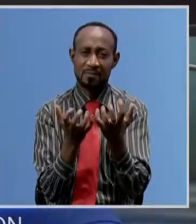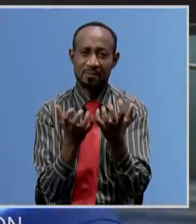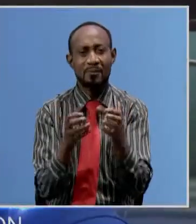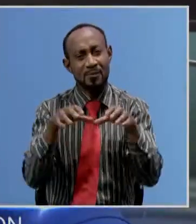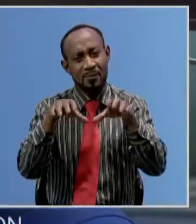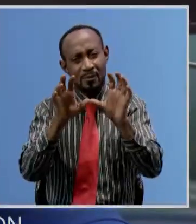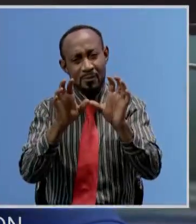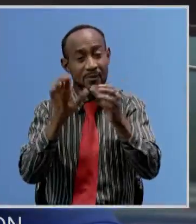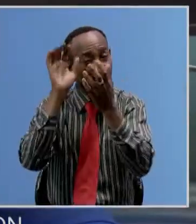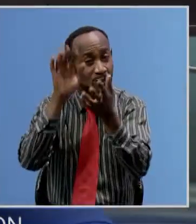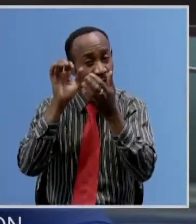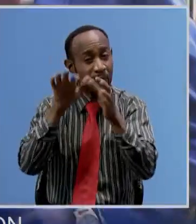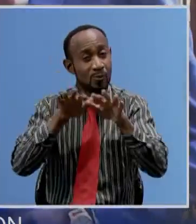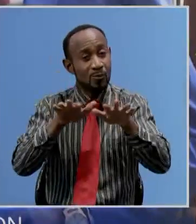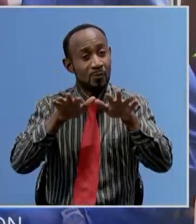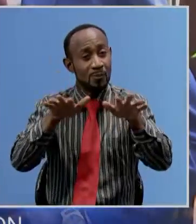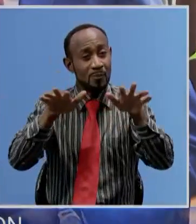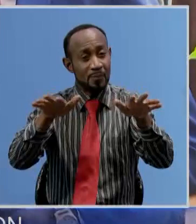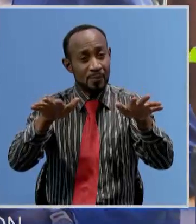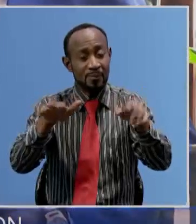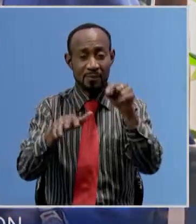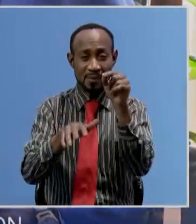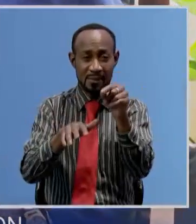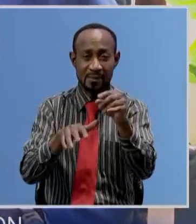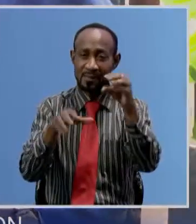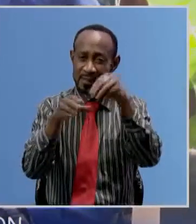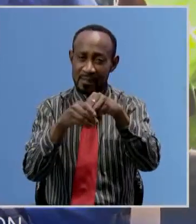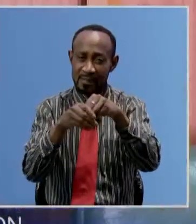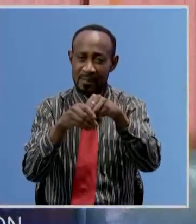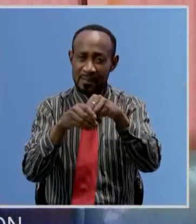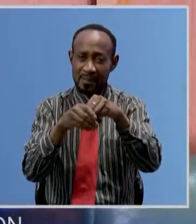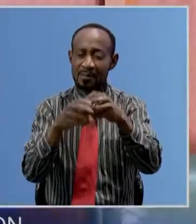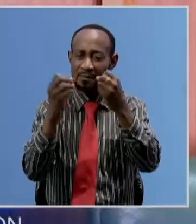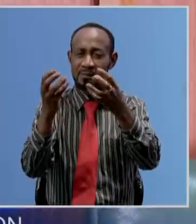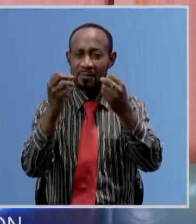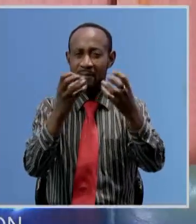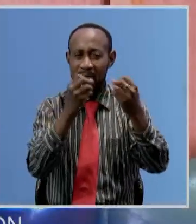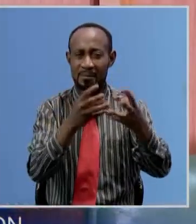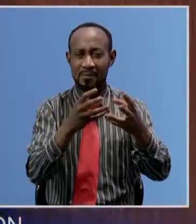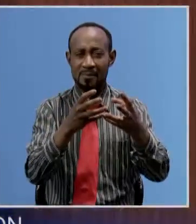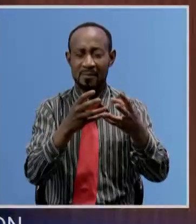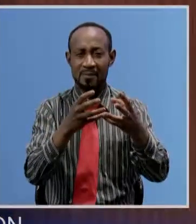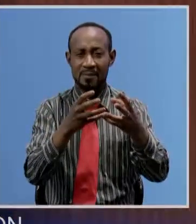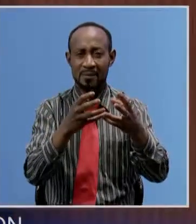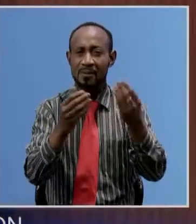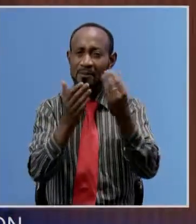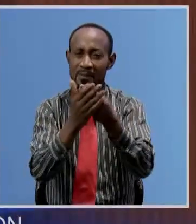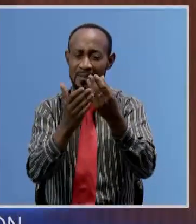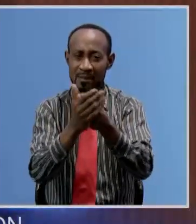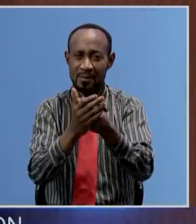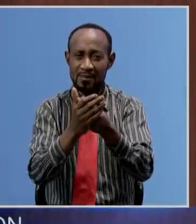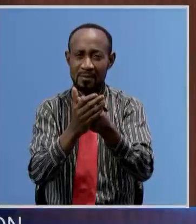continue hopefully to expand not to diminish in the face of so many you know financial